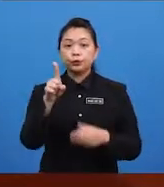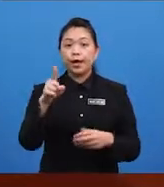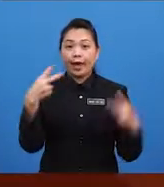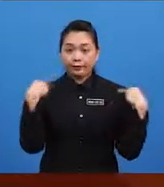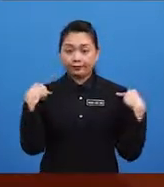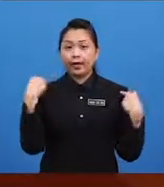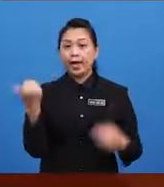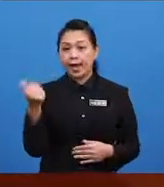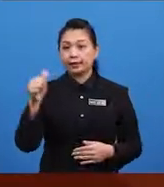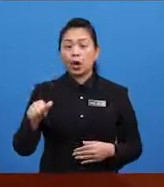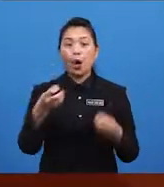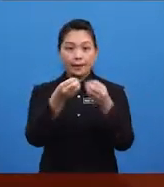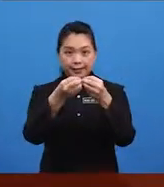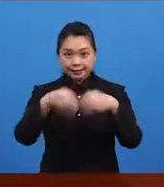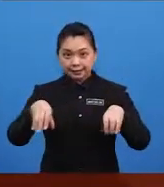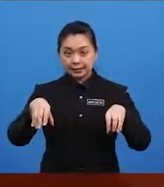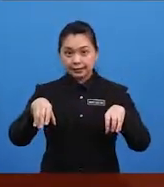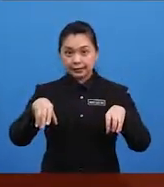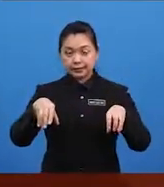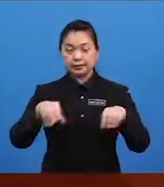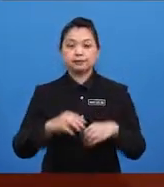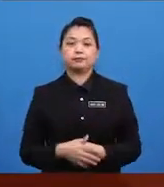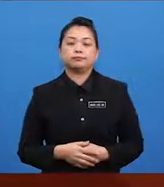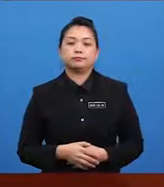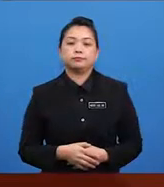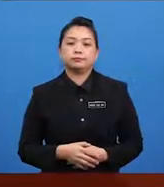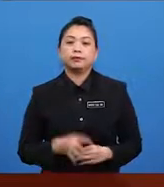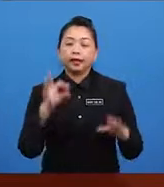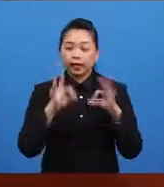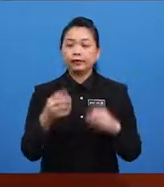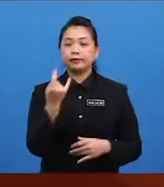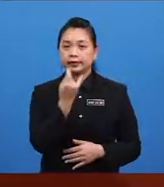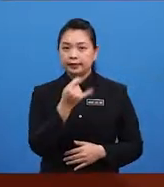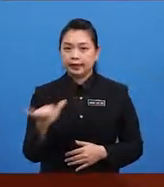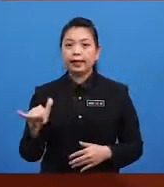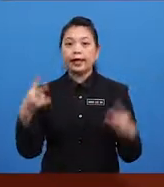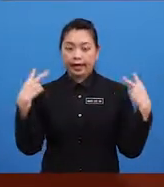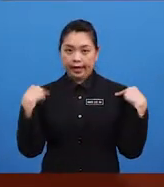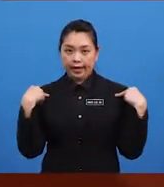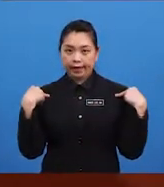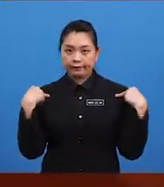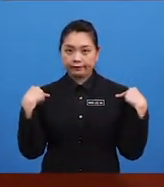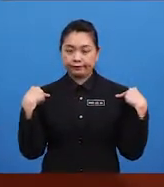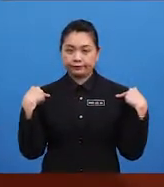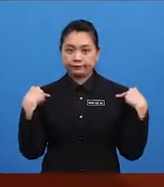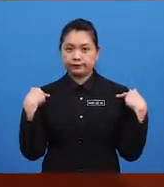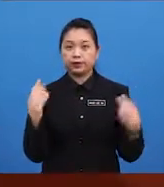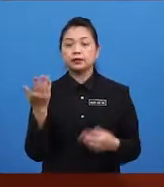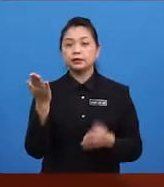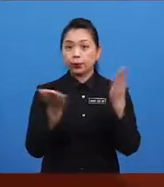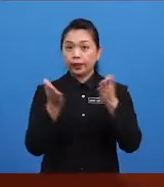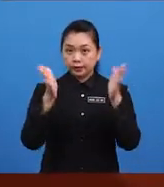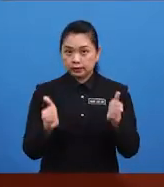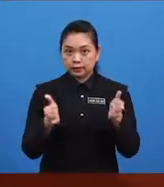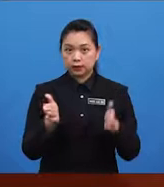Do you have an omelette? If they have the item which you've ordered, the waiter